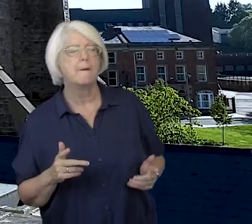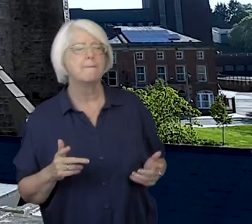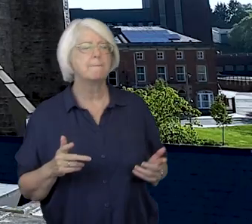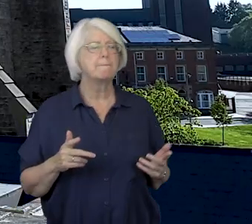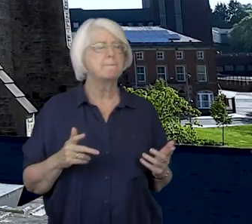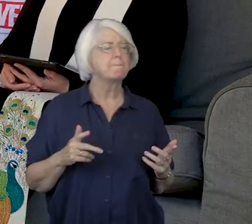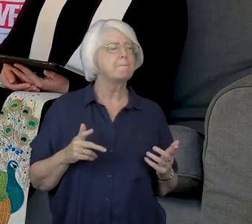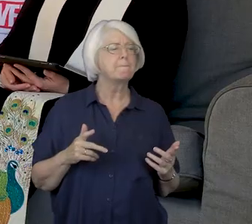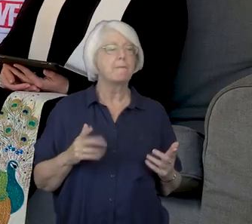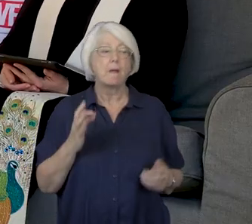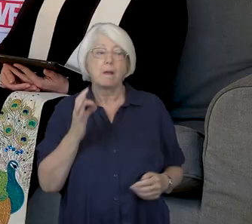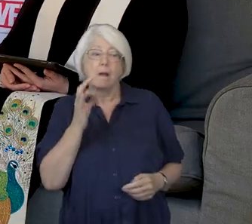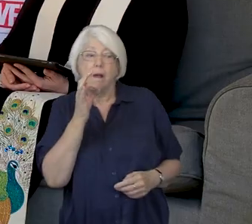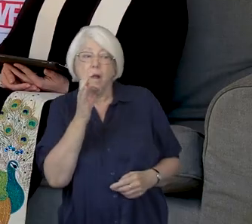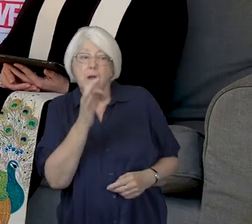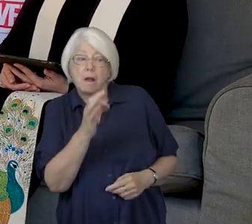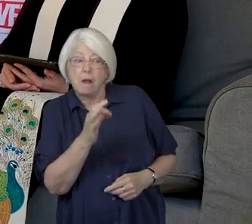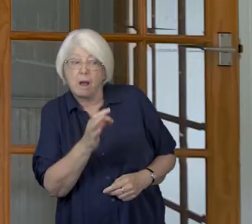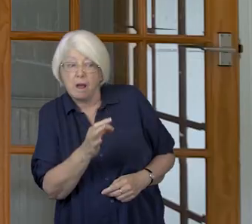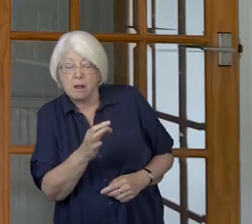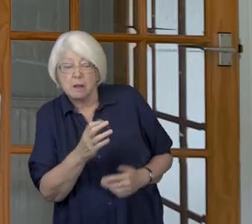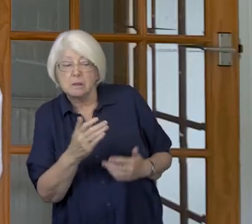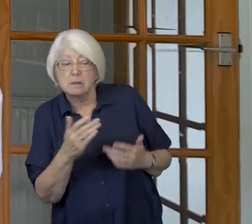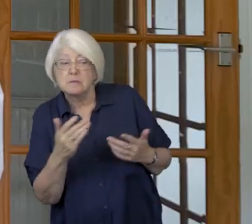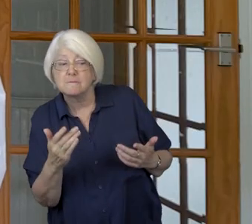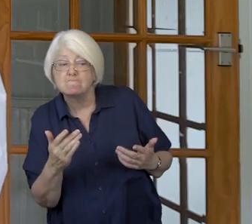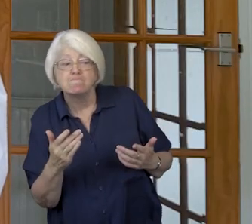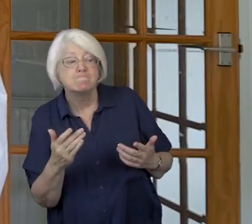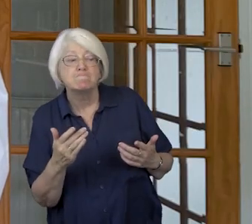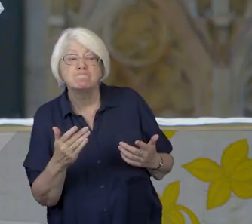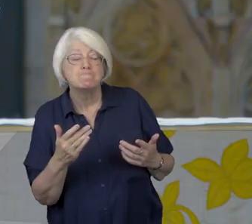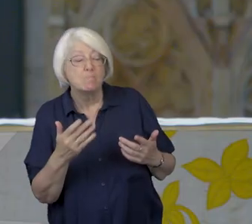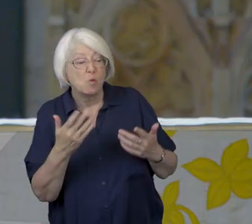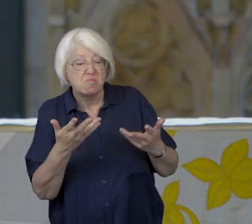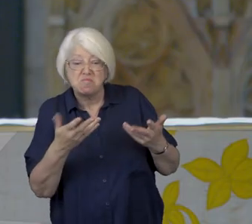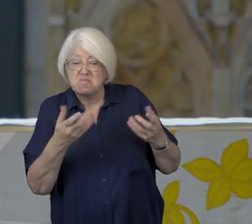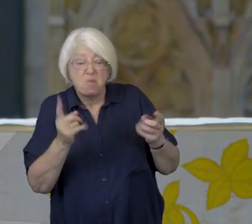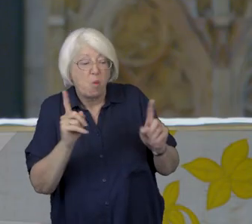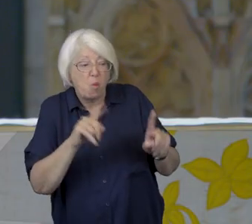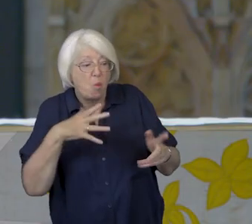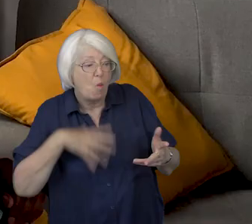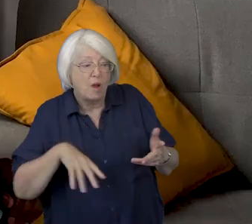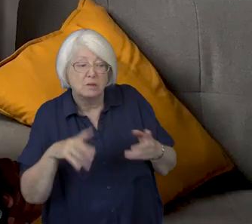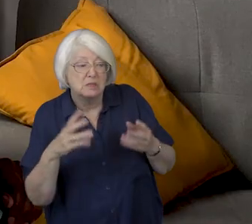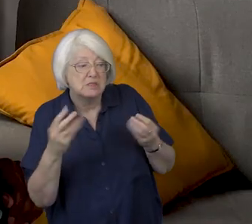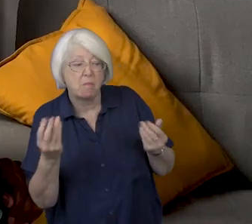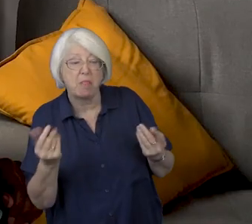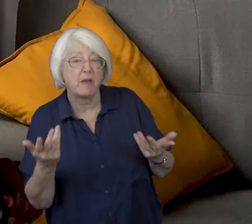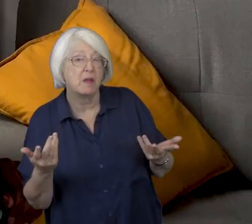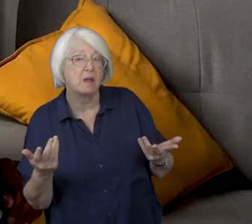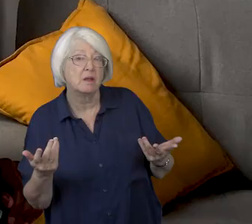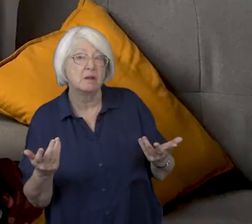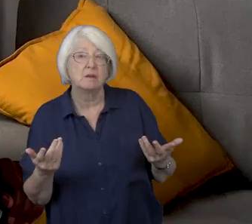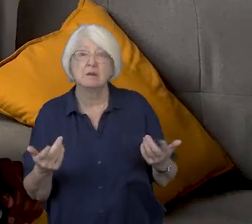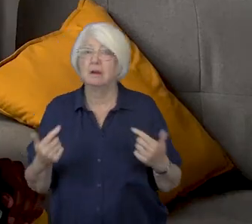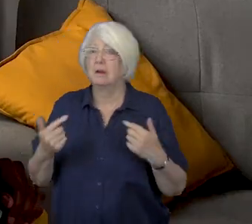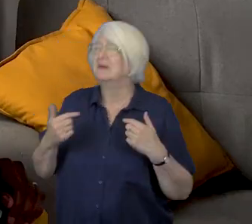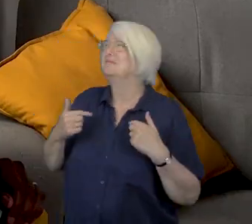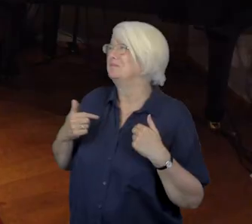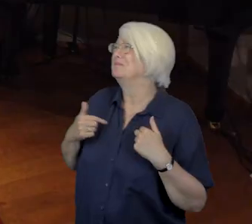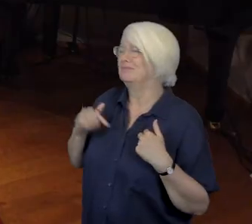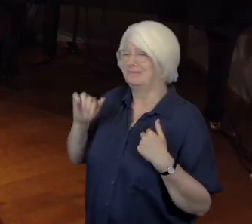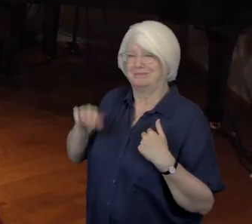observing me grow slack from my first entrance in, drew nearer to me, sweetly questioning